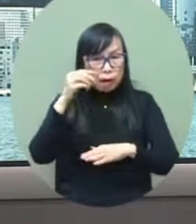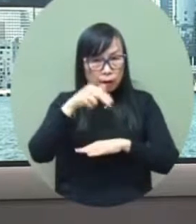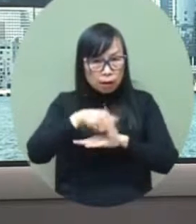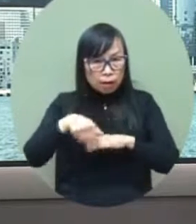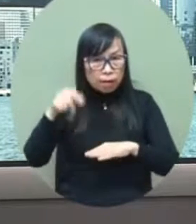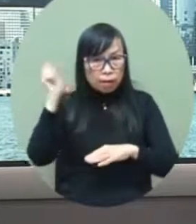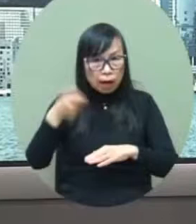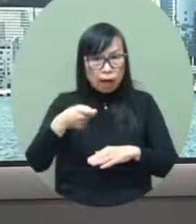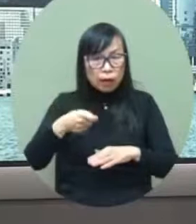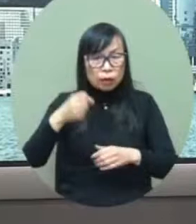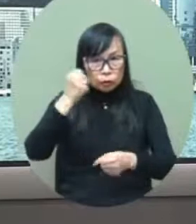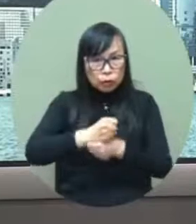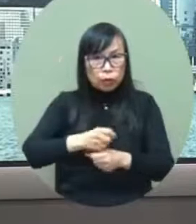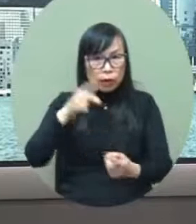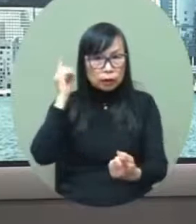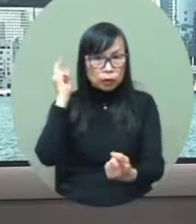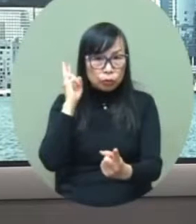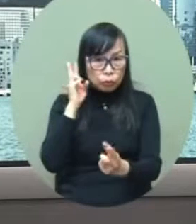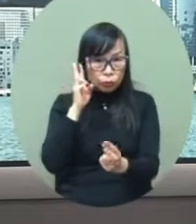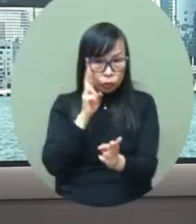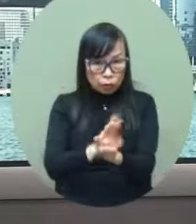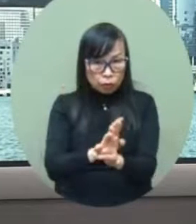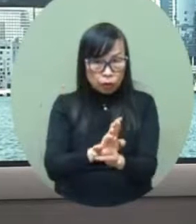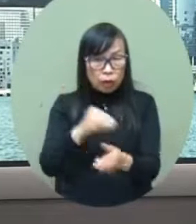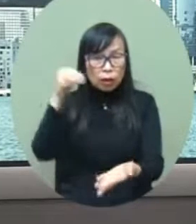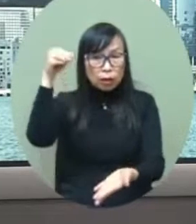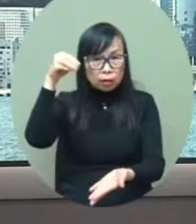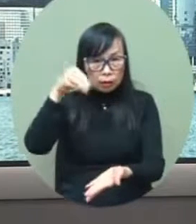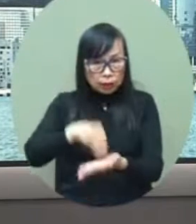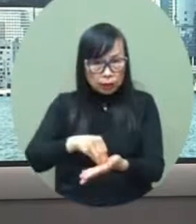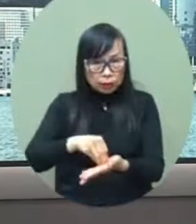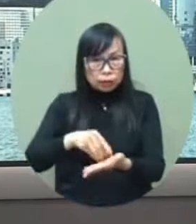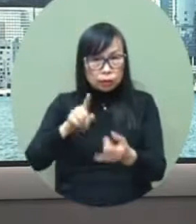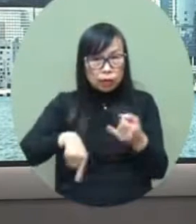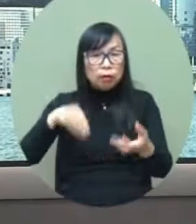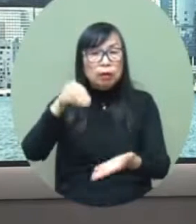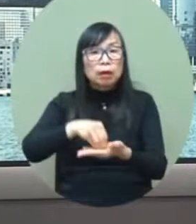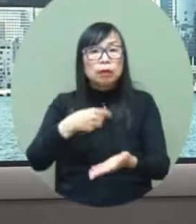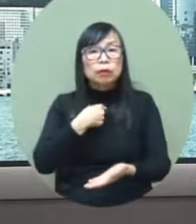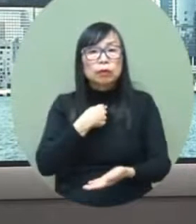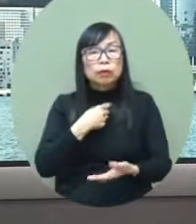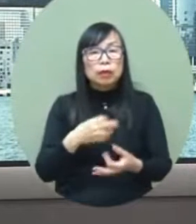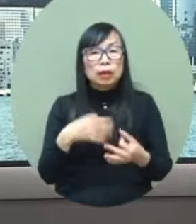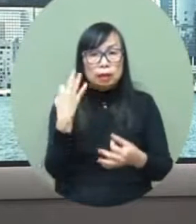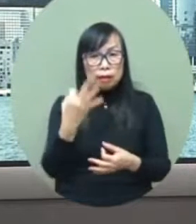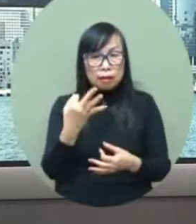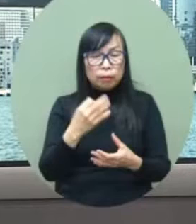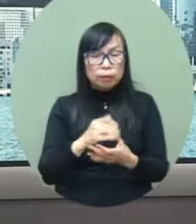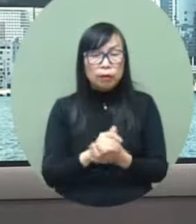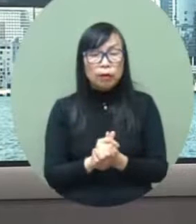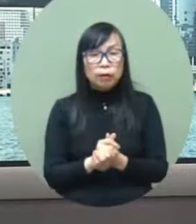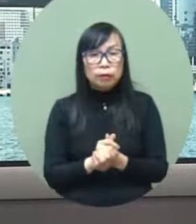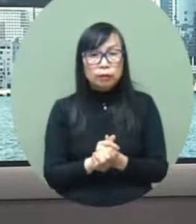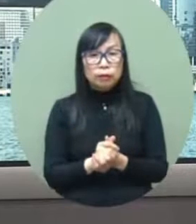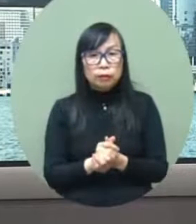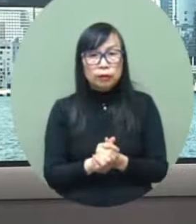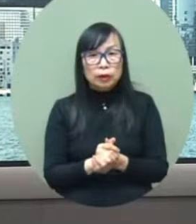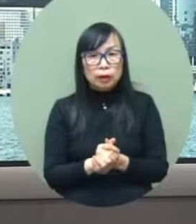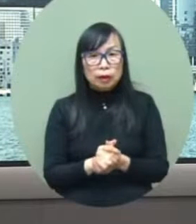we will need swift decision making effective implementation and we have to be result oriented